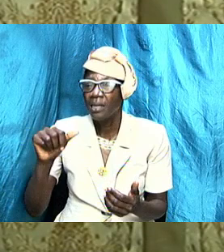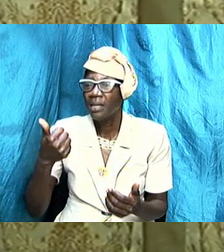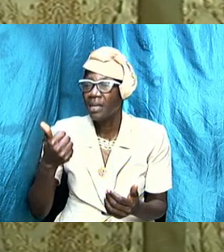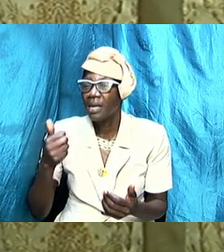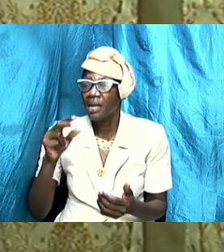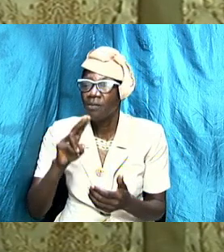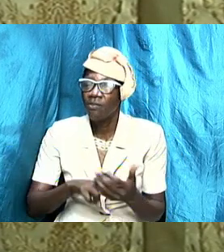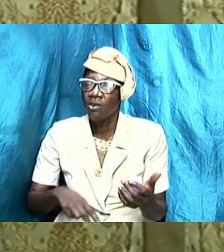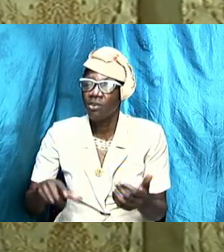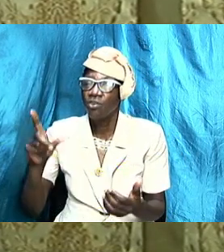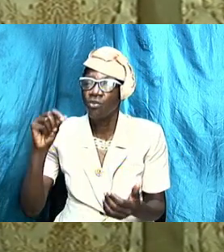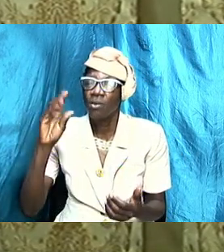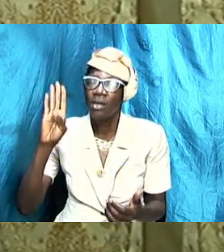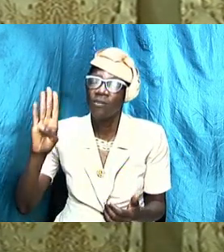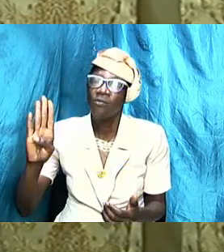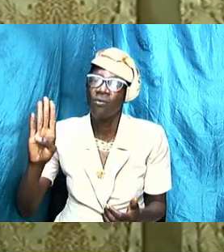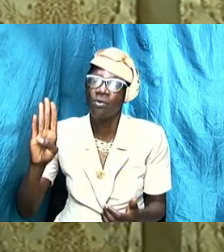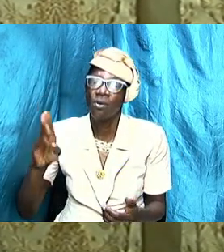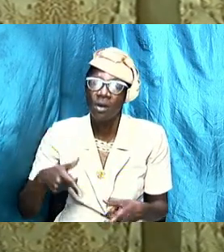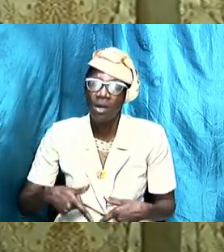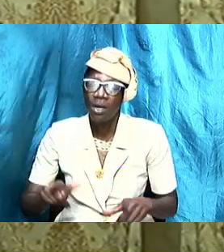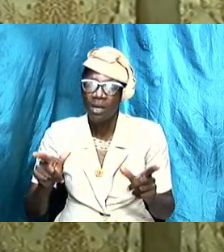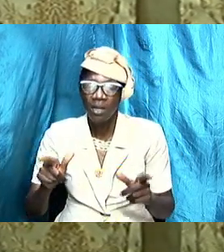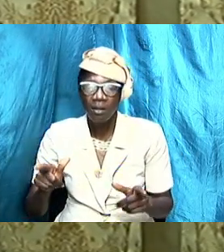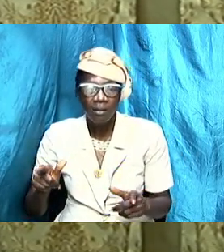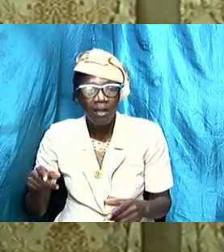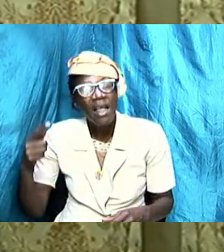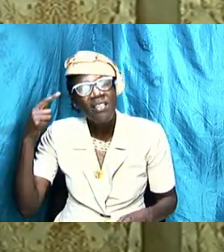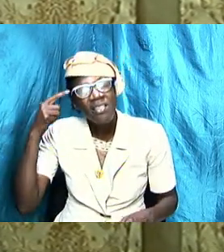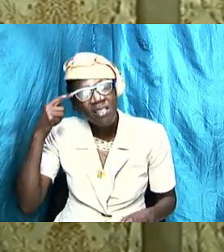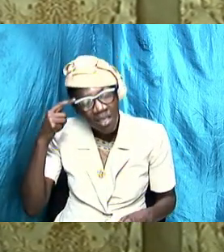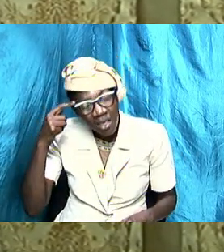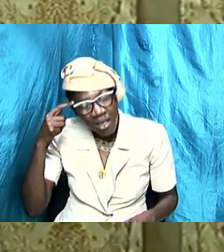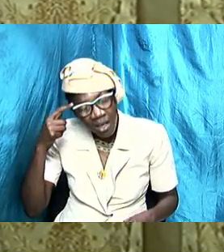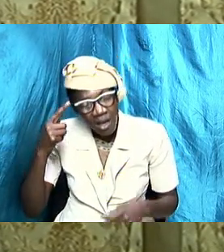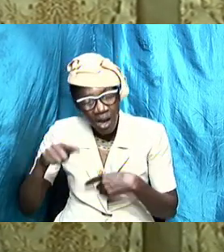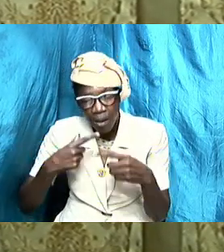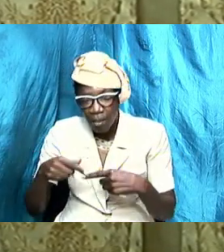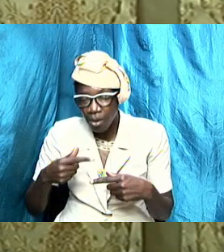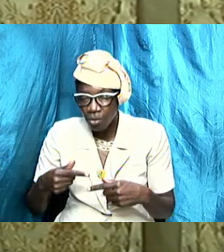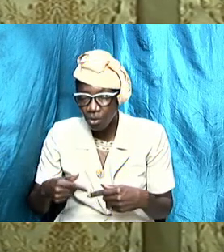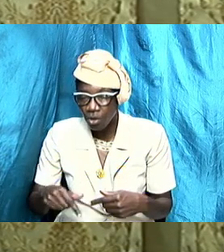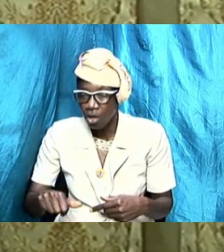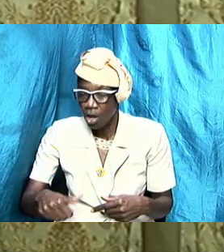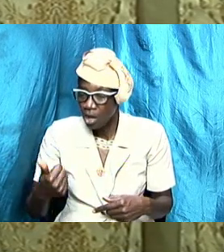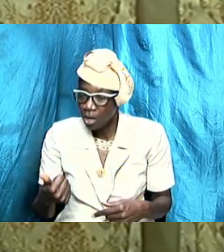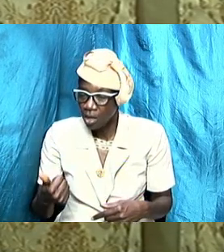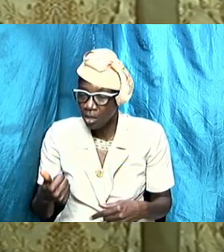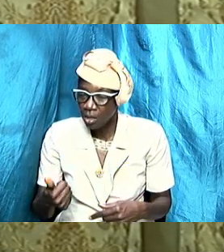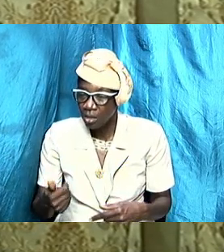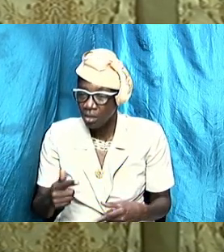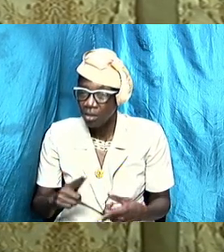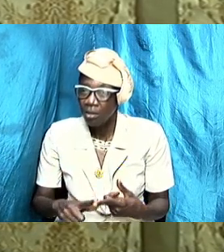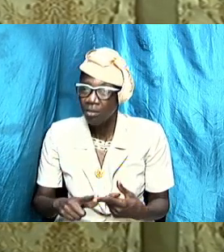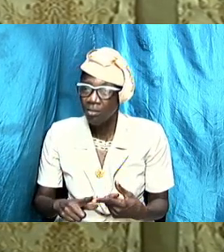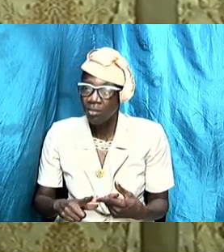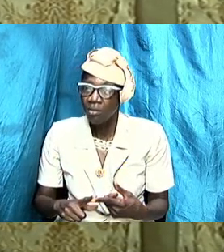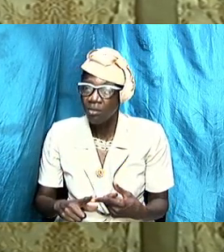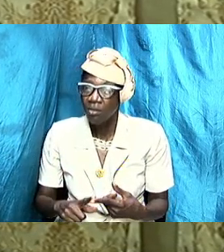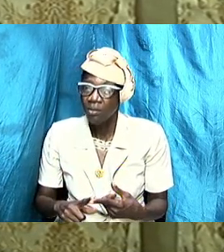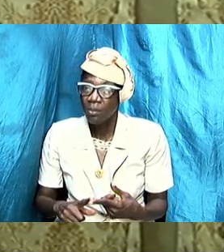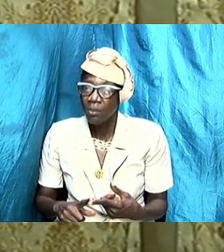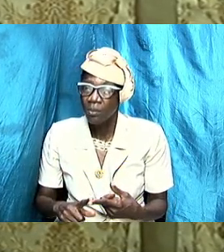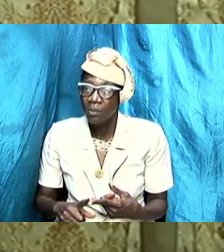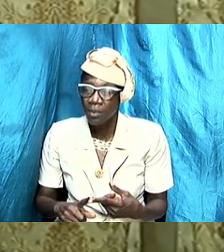simple scripture and let us consider one another to provoke unto love